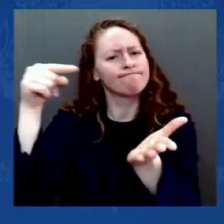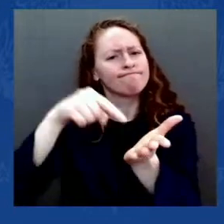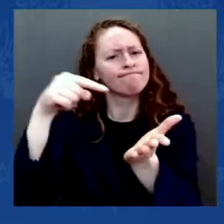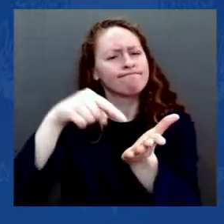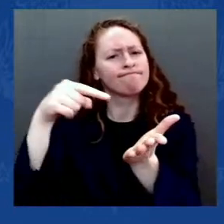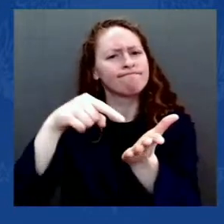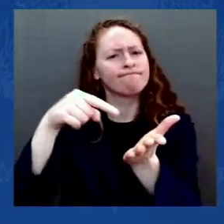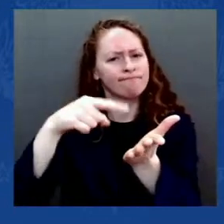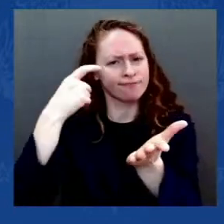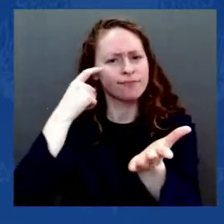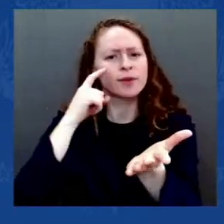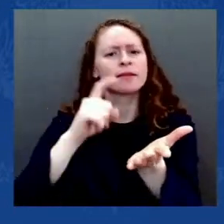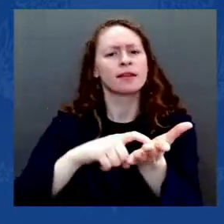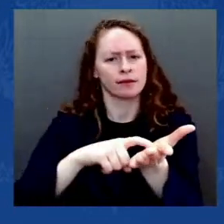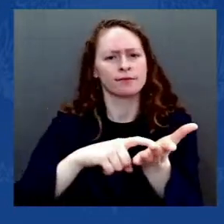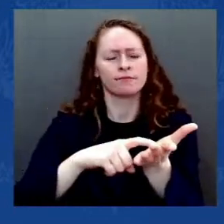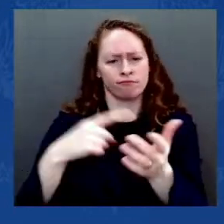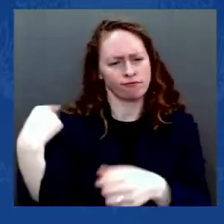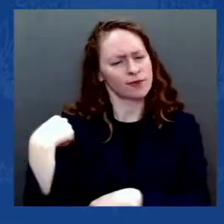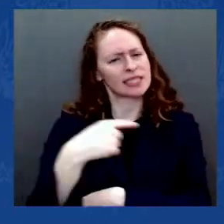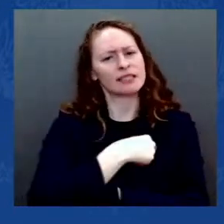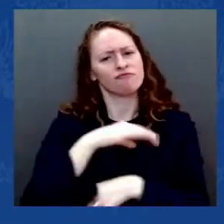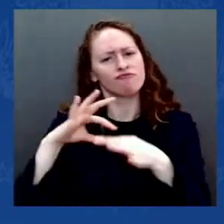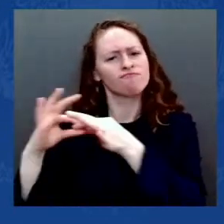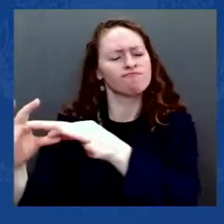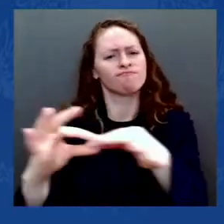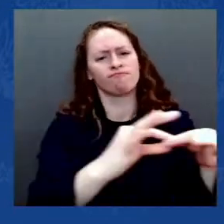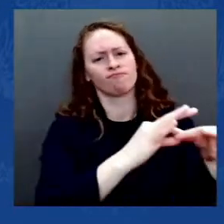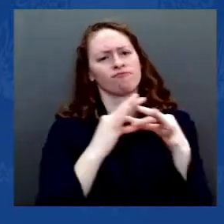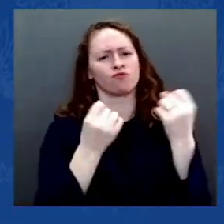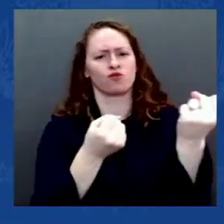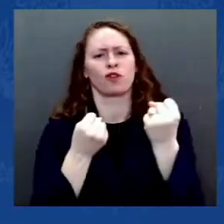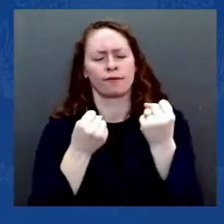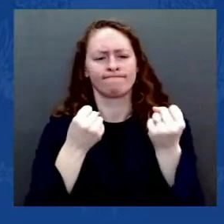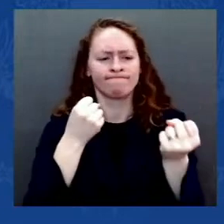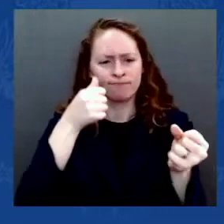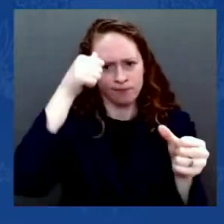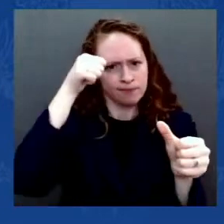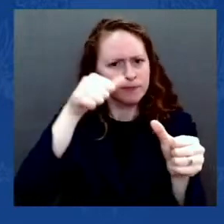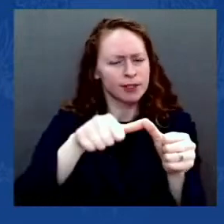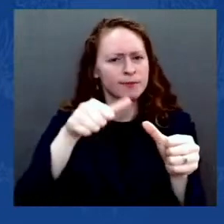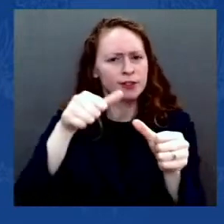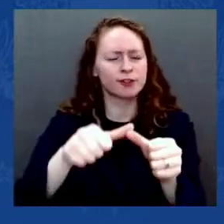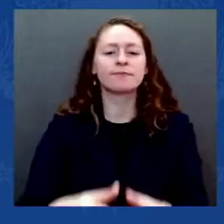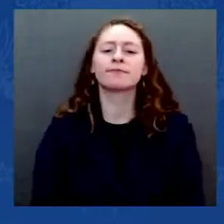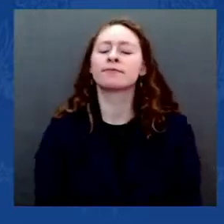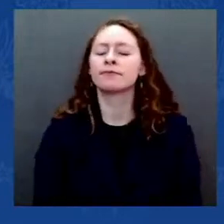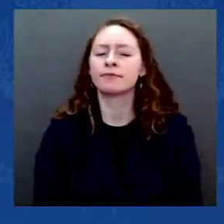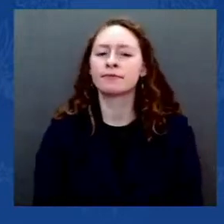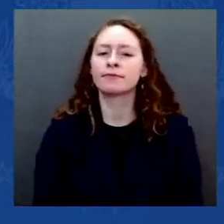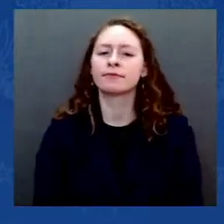My fellow Americans, in life there's truth, and tragically, there are lies.